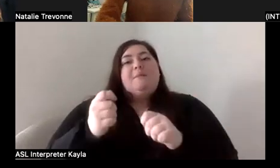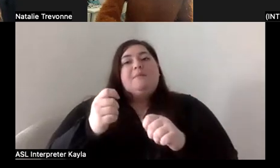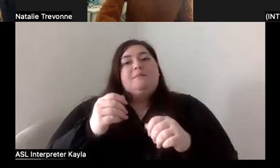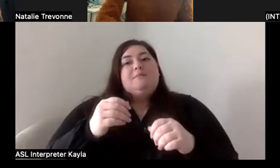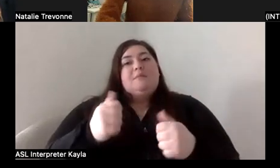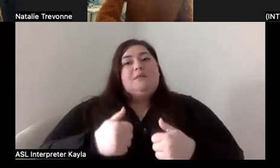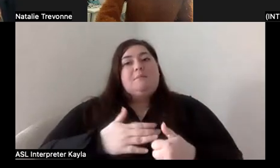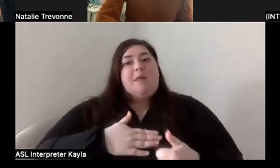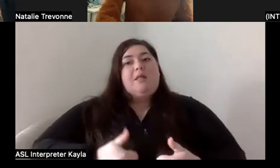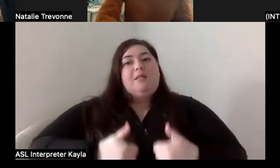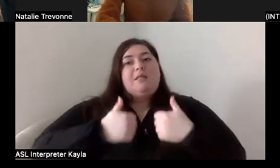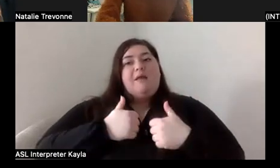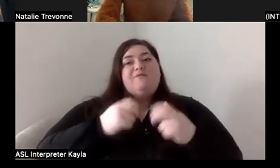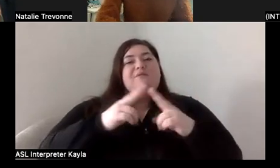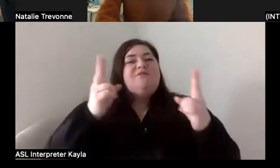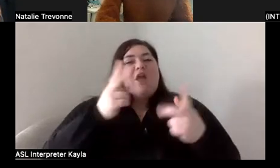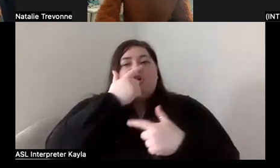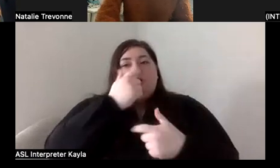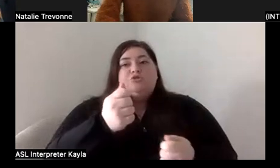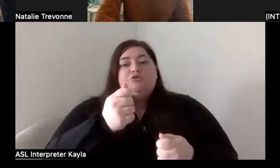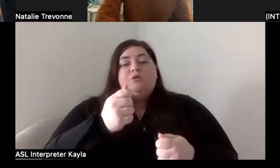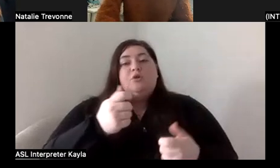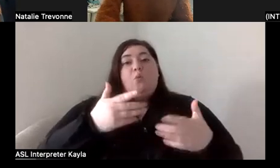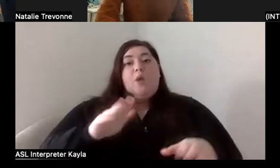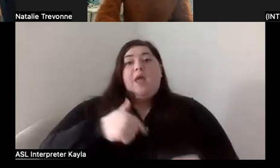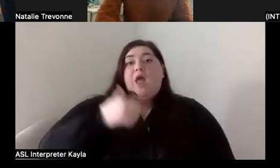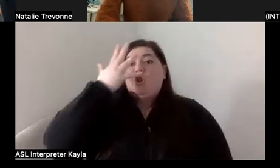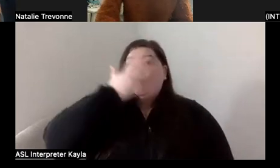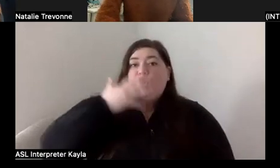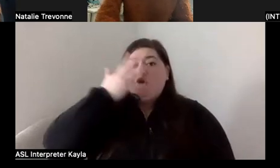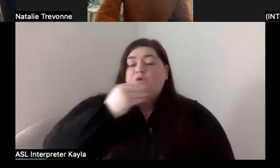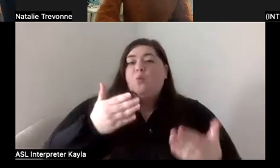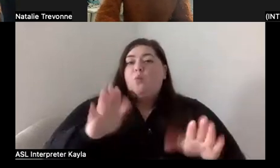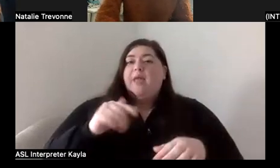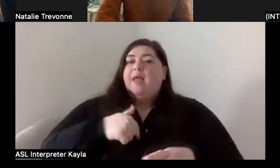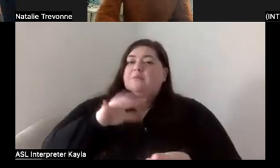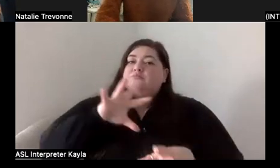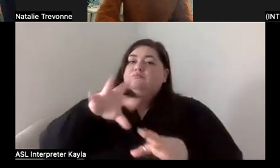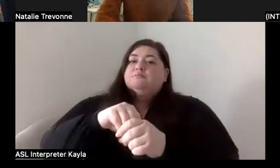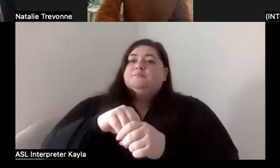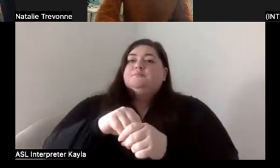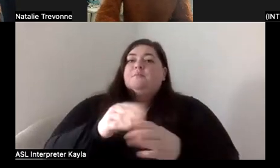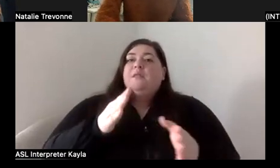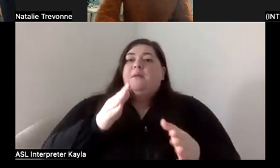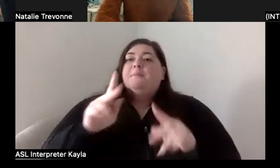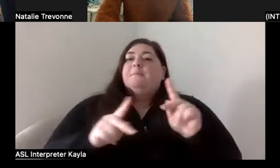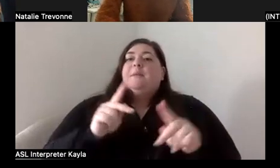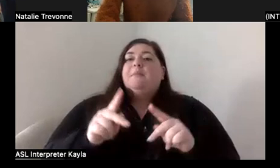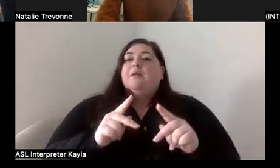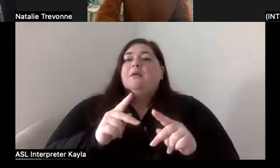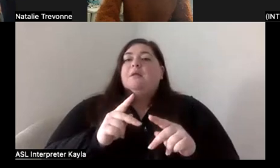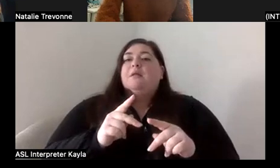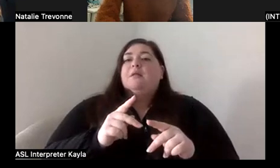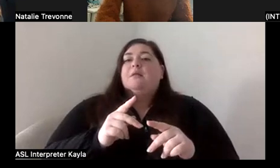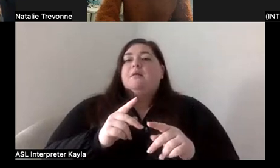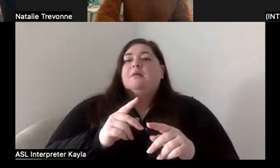interesting, like not only the way I looked, but the way I engaged. So inevitably people, people, you